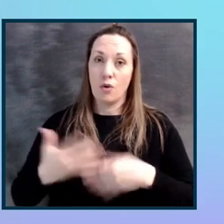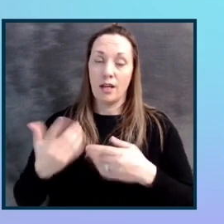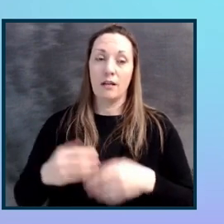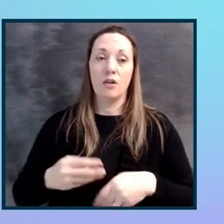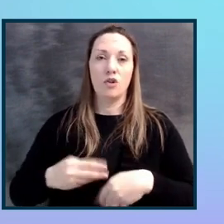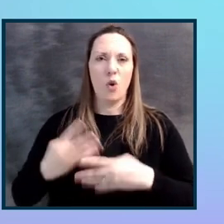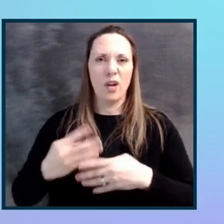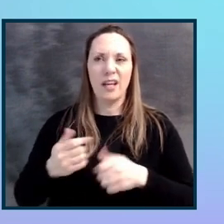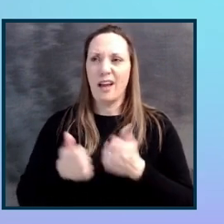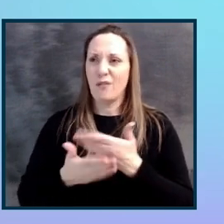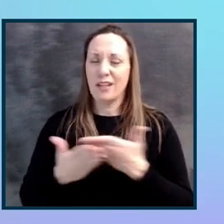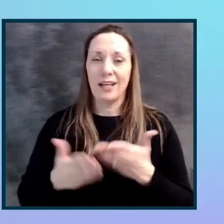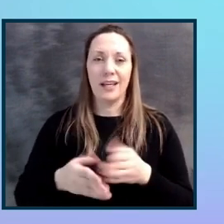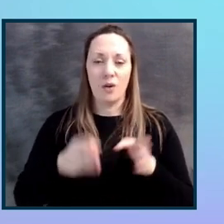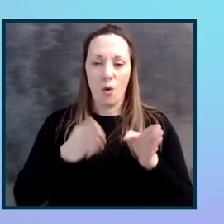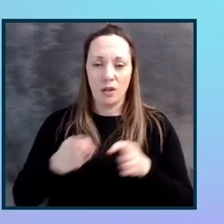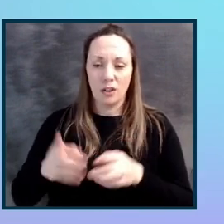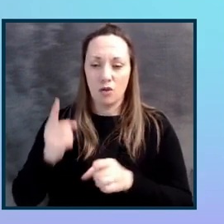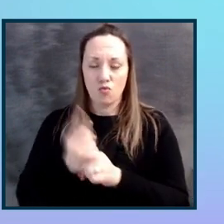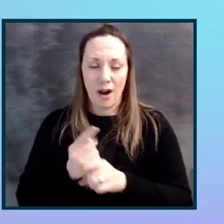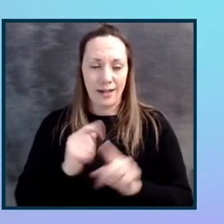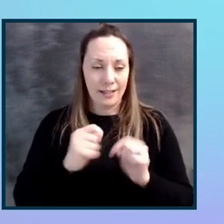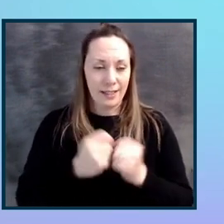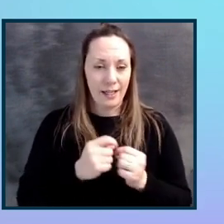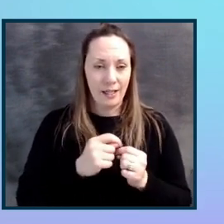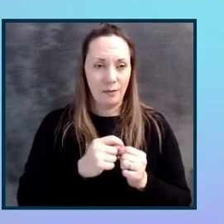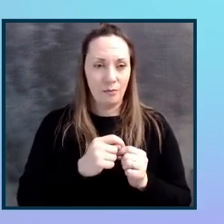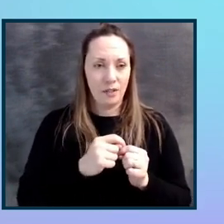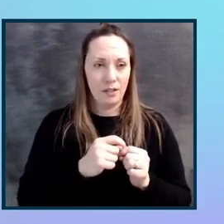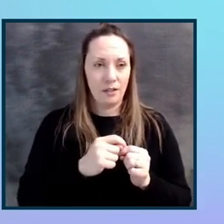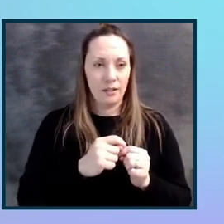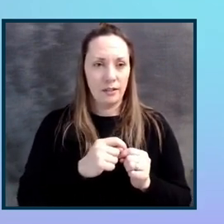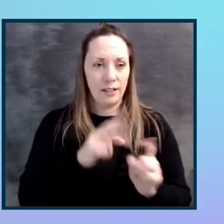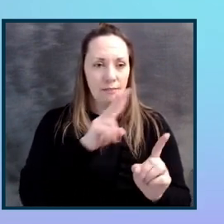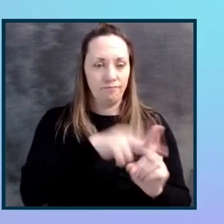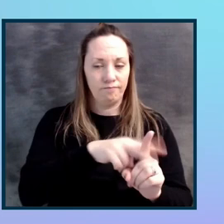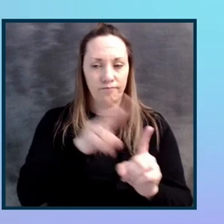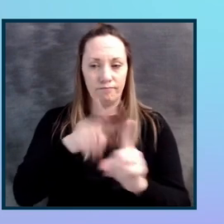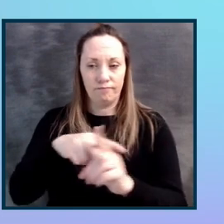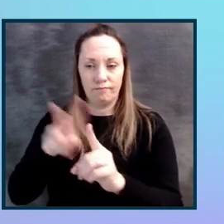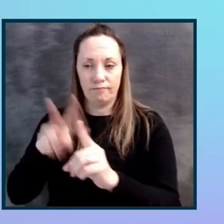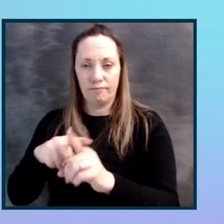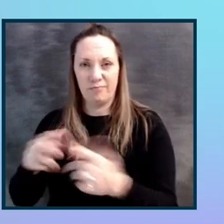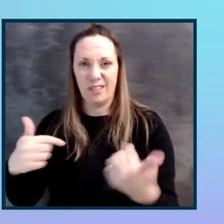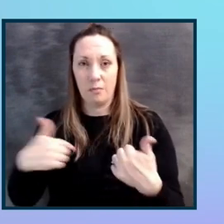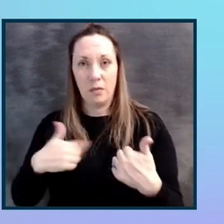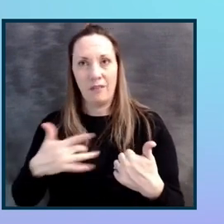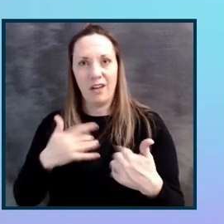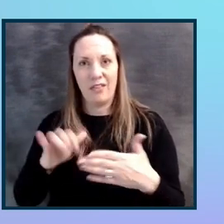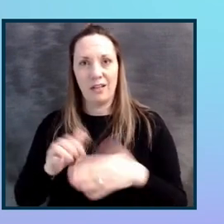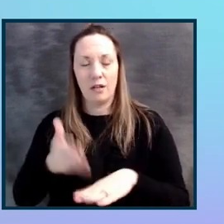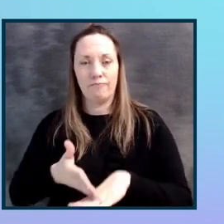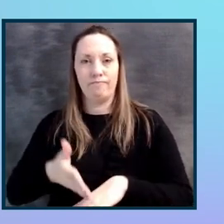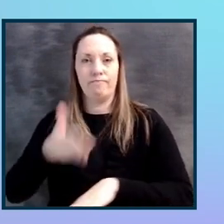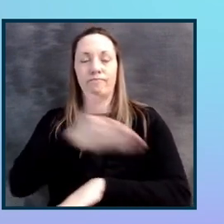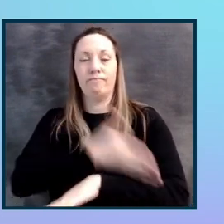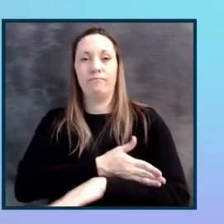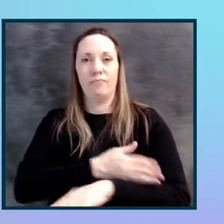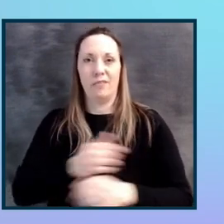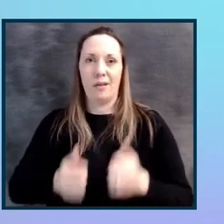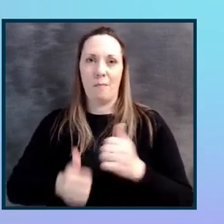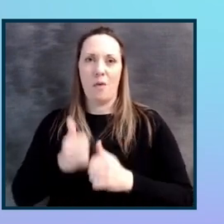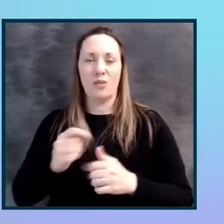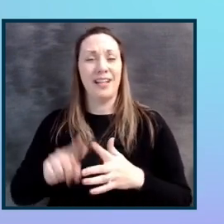organized and into the right teams and the right places, that's the thing I've improved the most, because at the start of that it took,